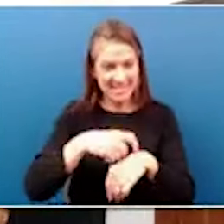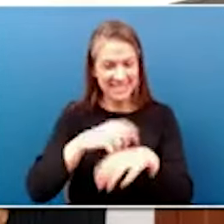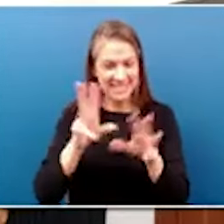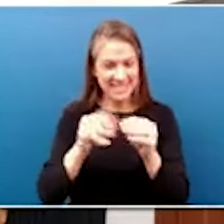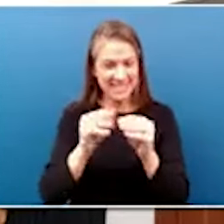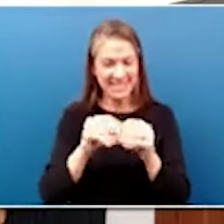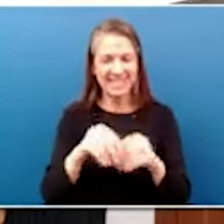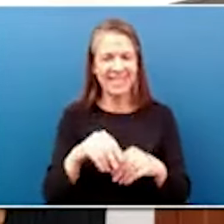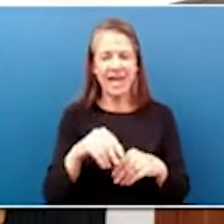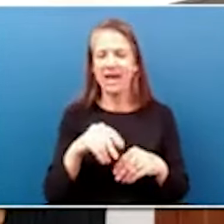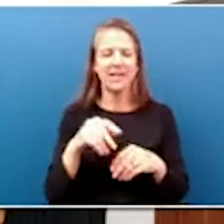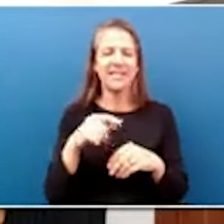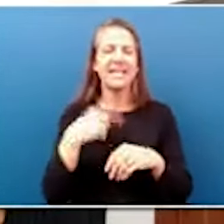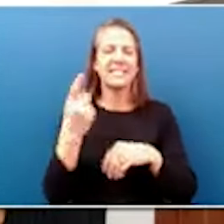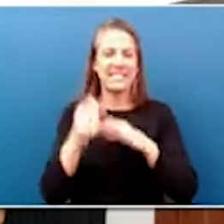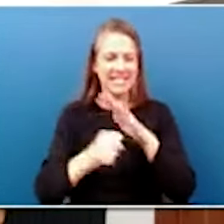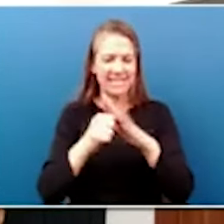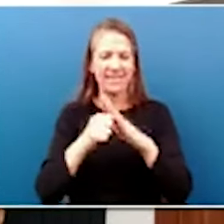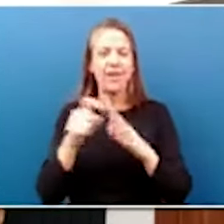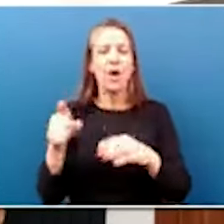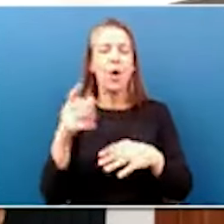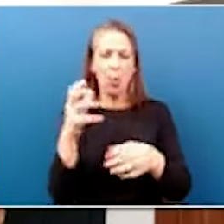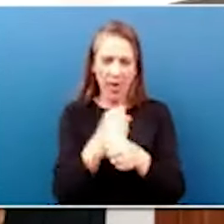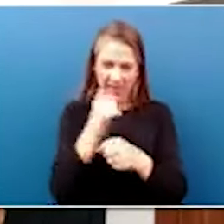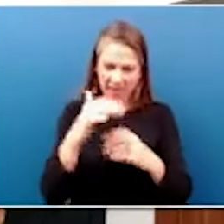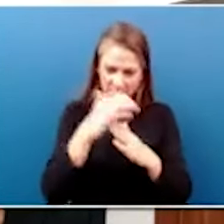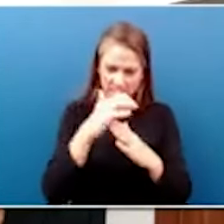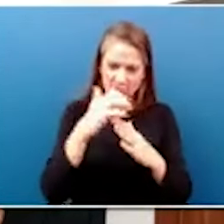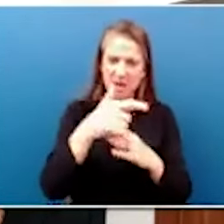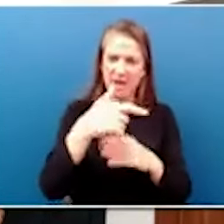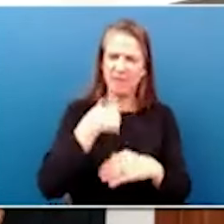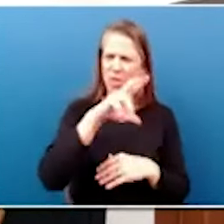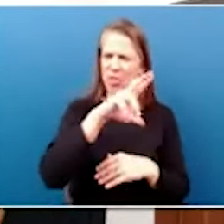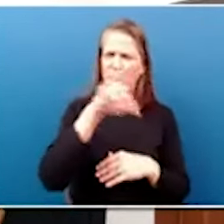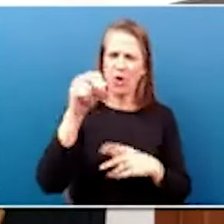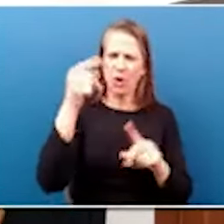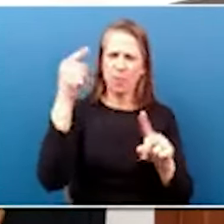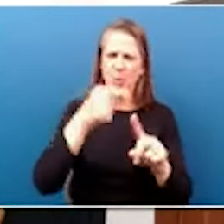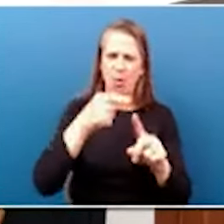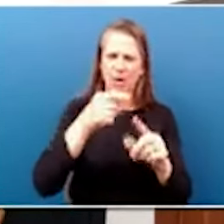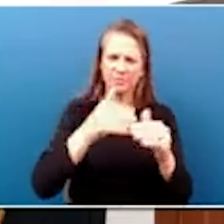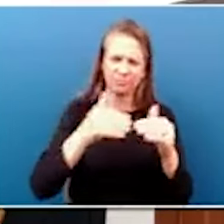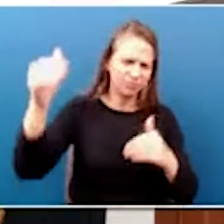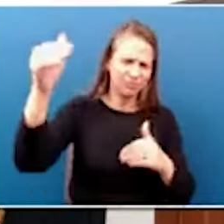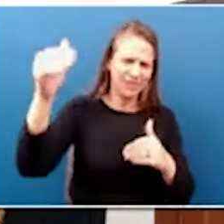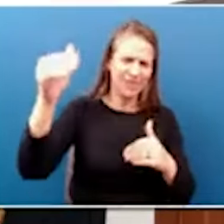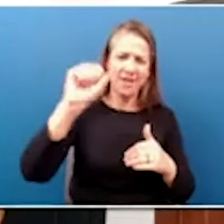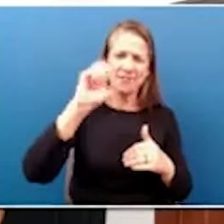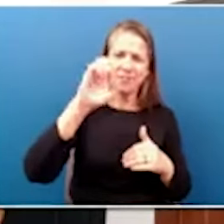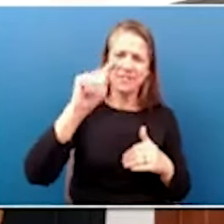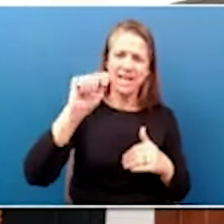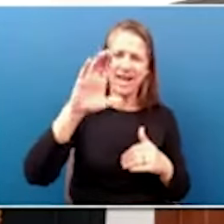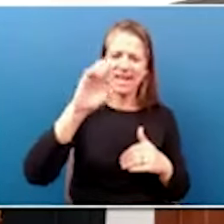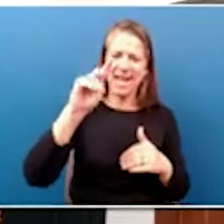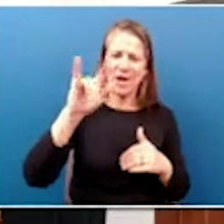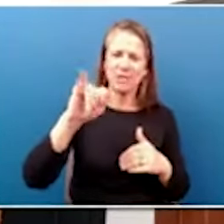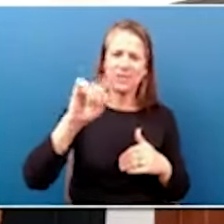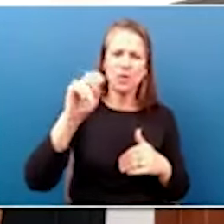to win the championship, led by 30 points from Scott County's own Morgan DeFore. Where are you, Morgan?